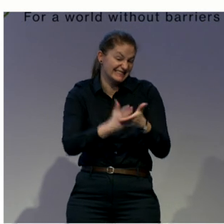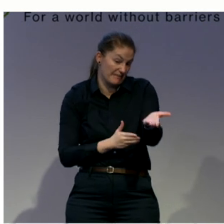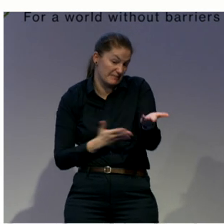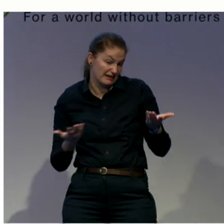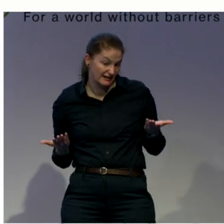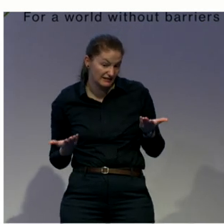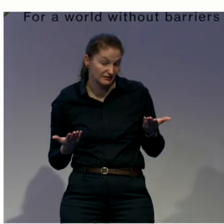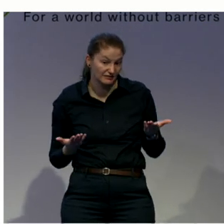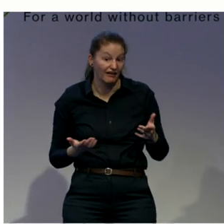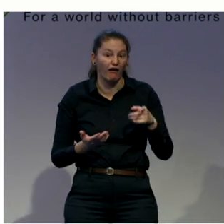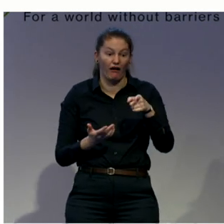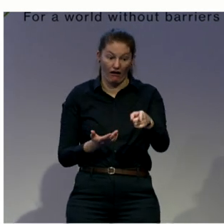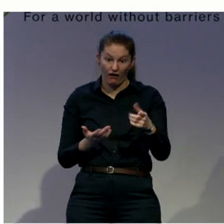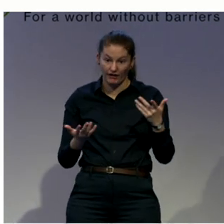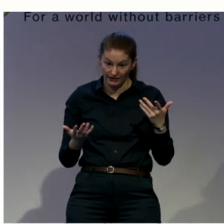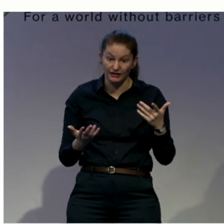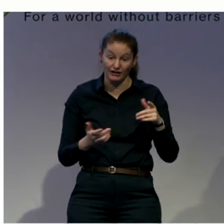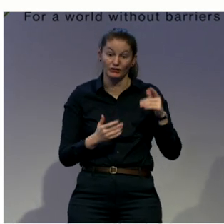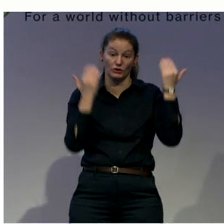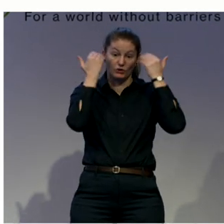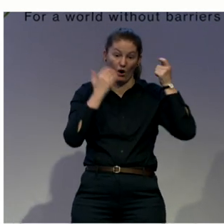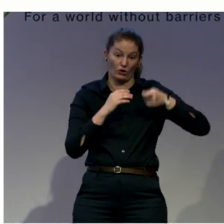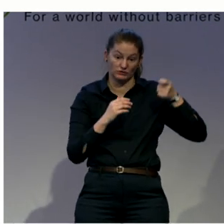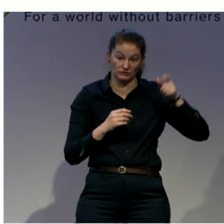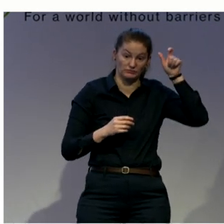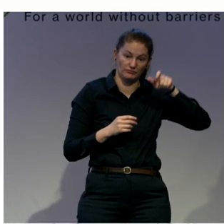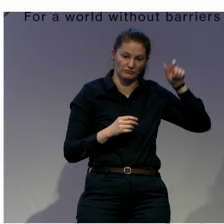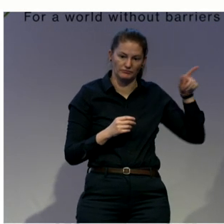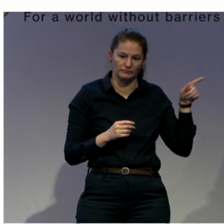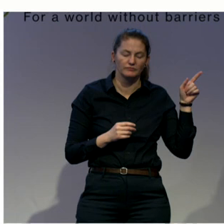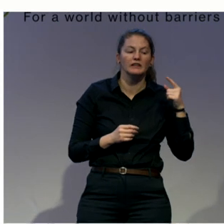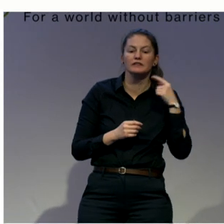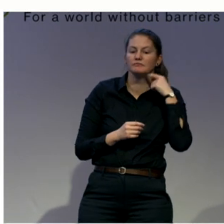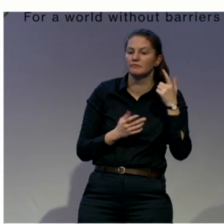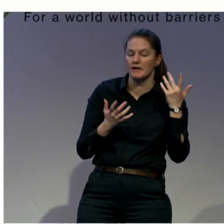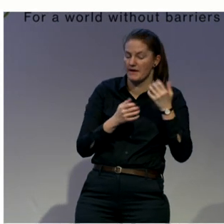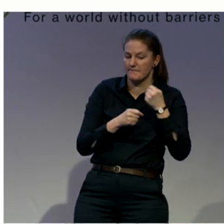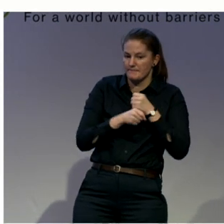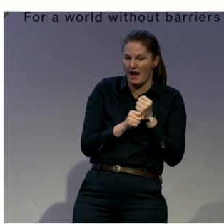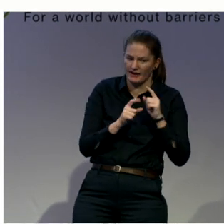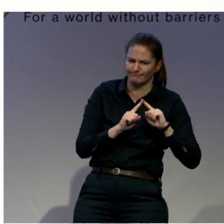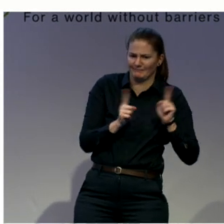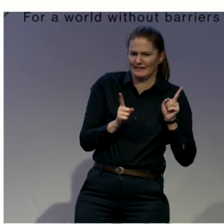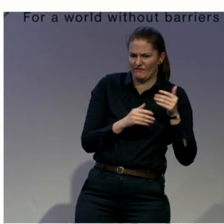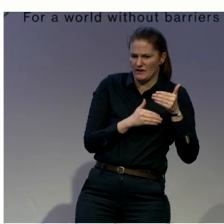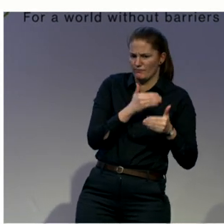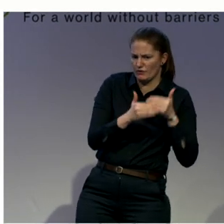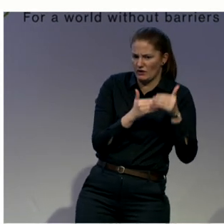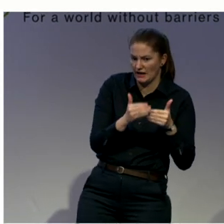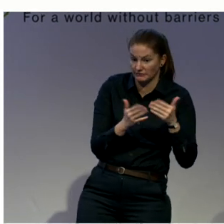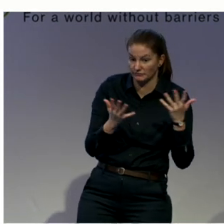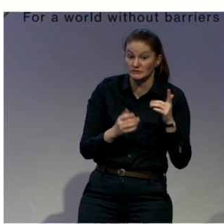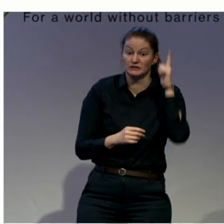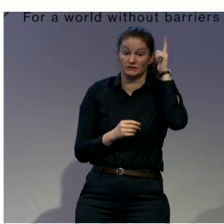special procedure. That was the main thing that happened. They opened a special procedure, and they